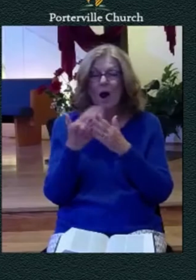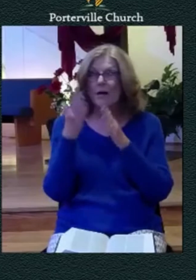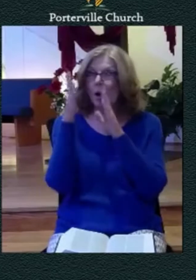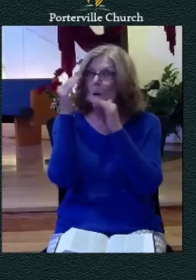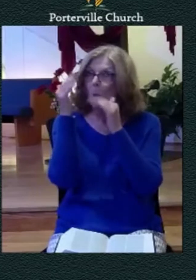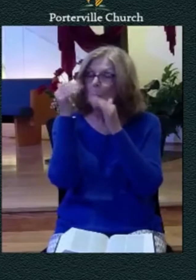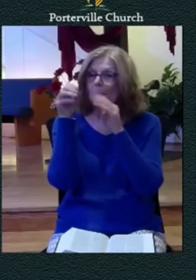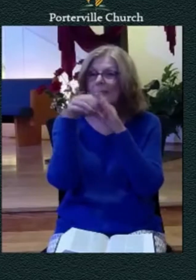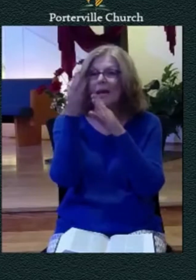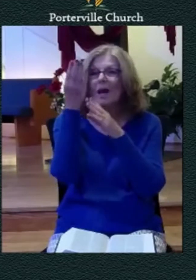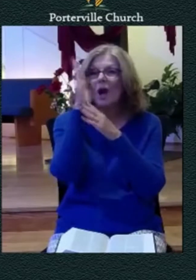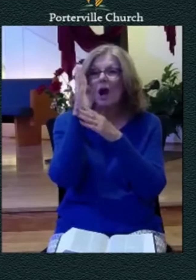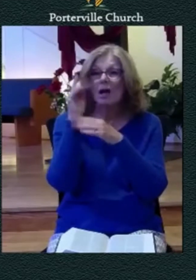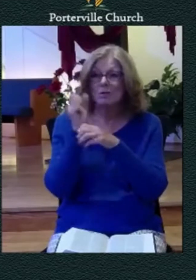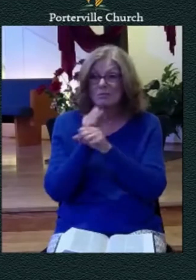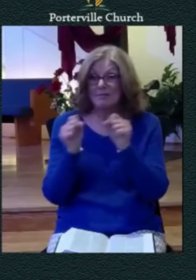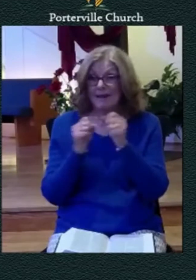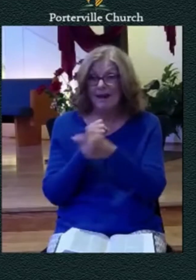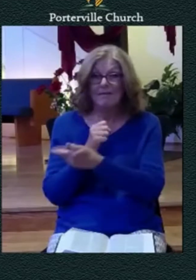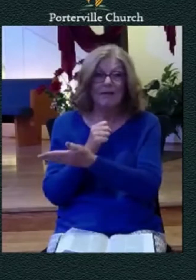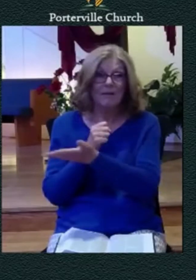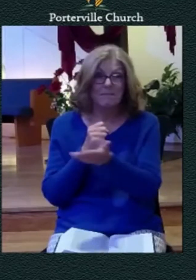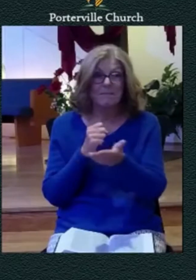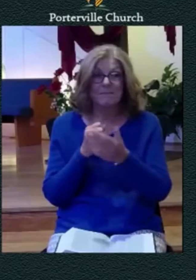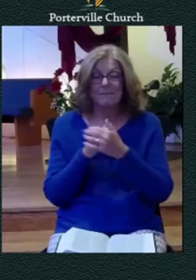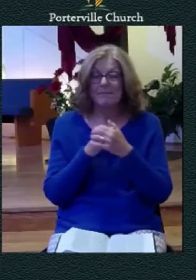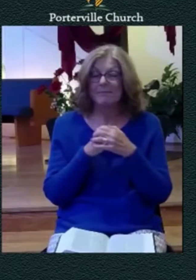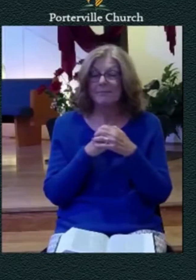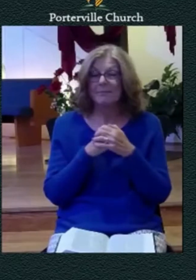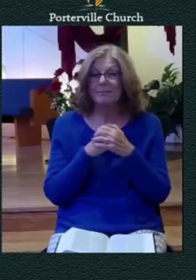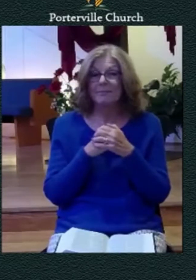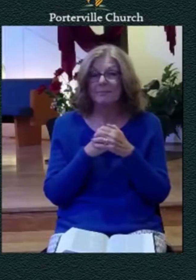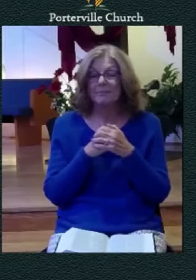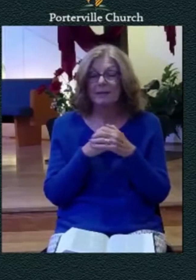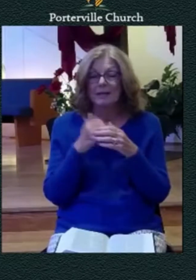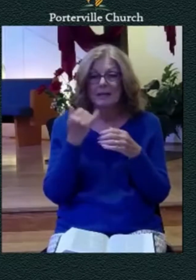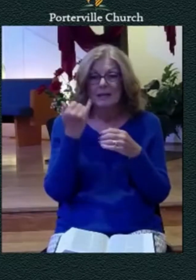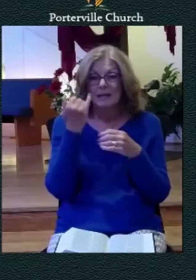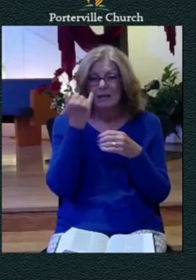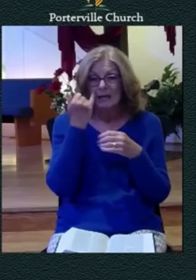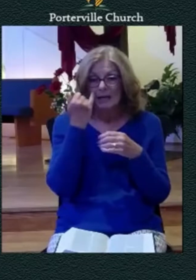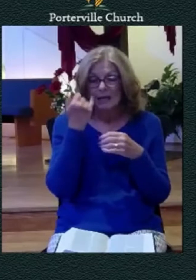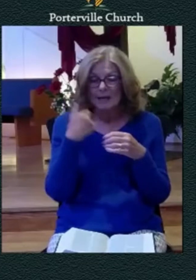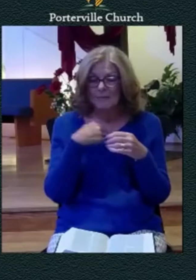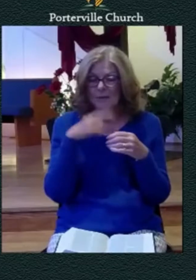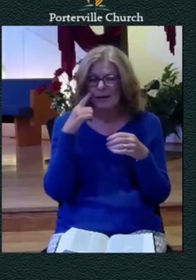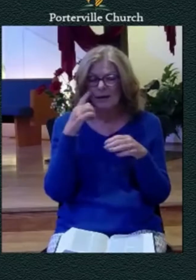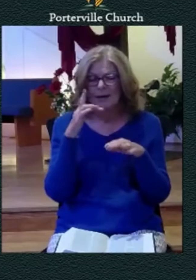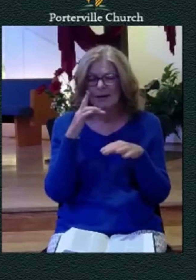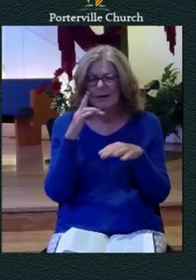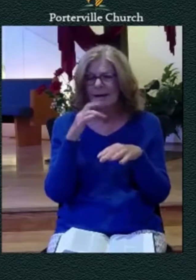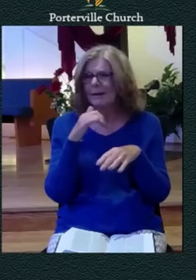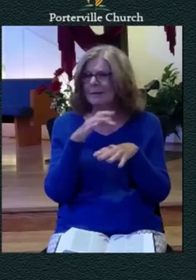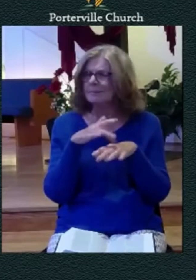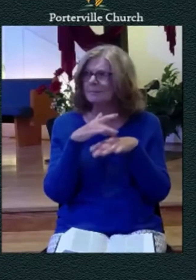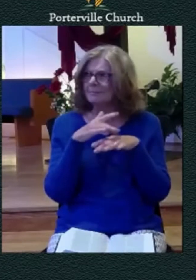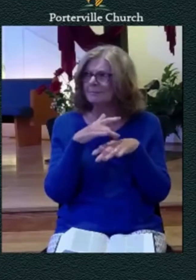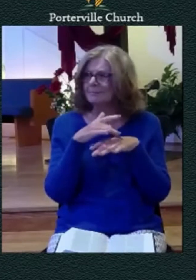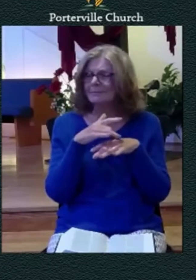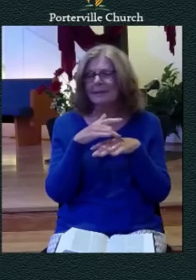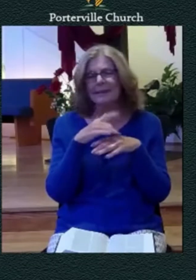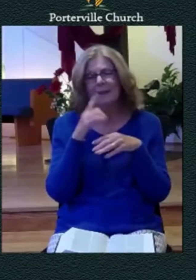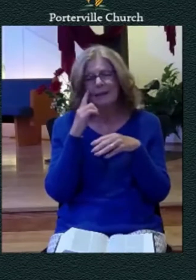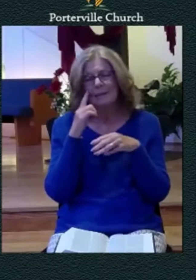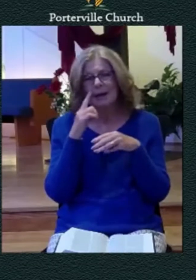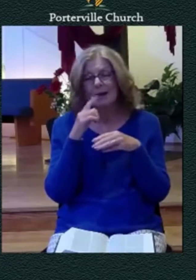also uh this was reflecting as patty was playing that um this is very fitting